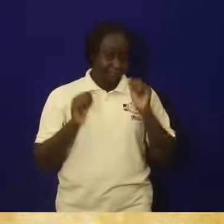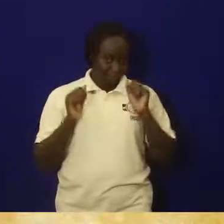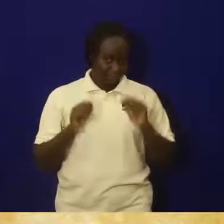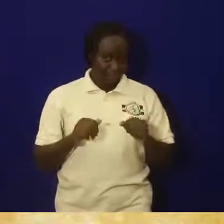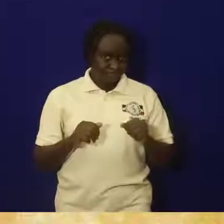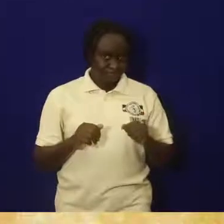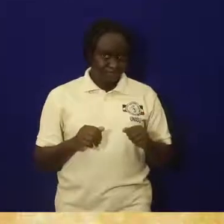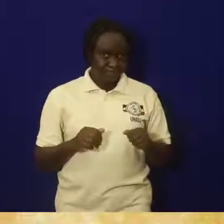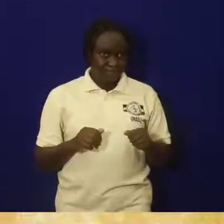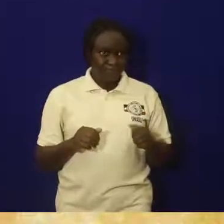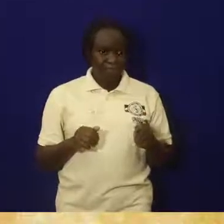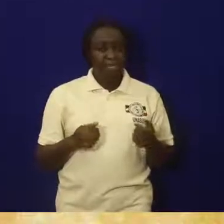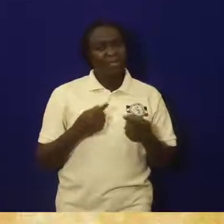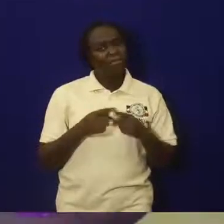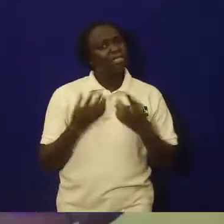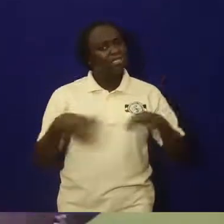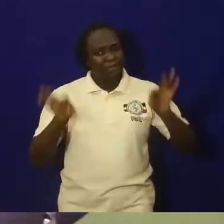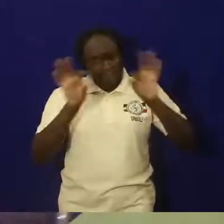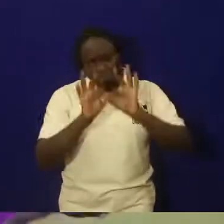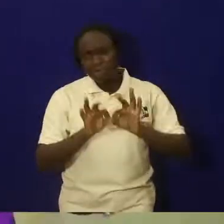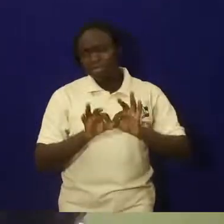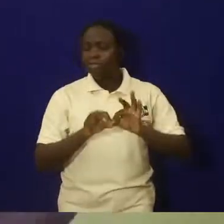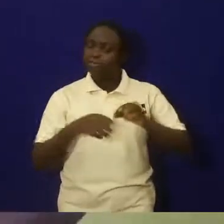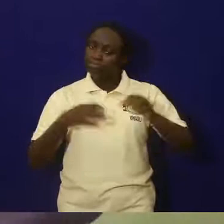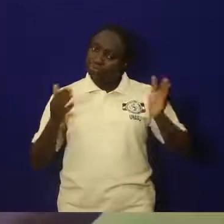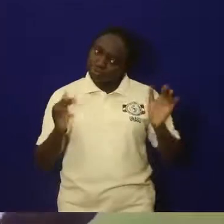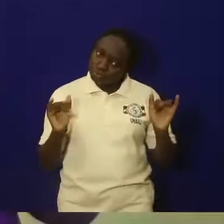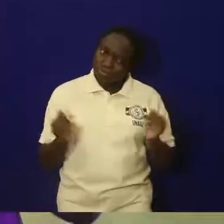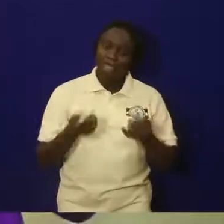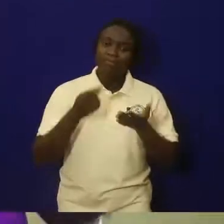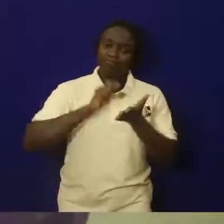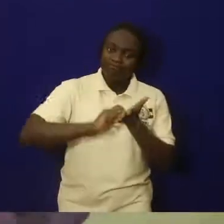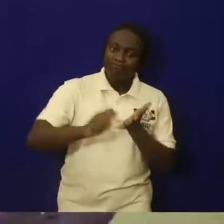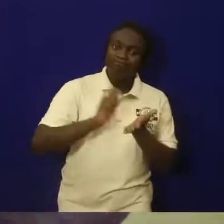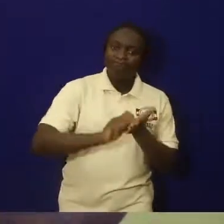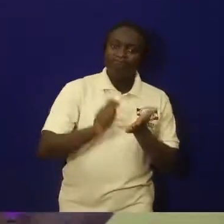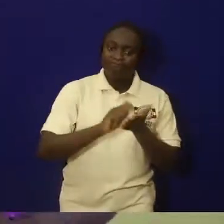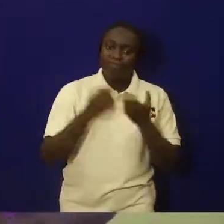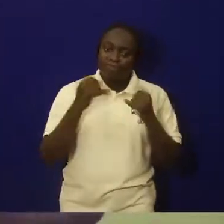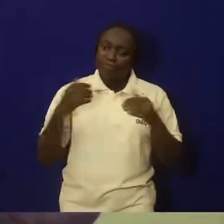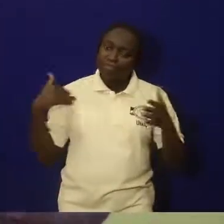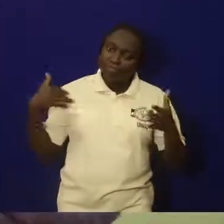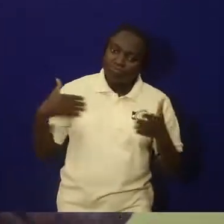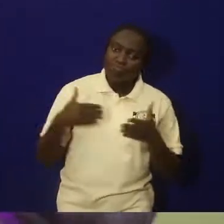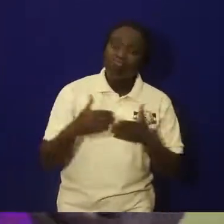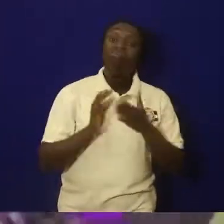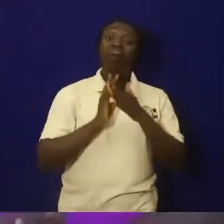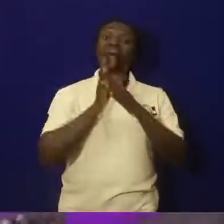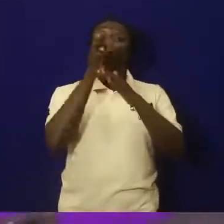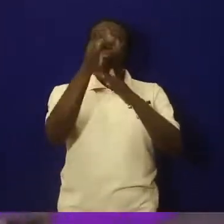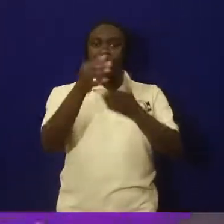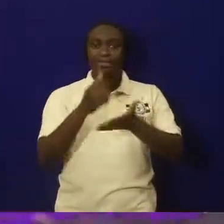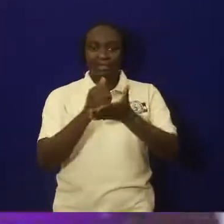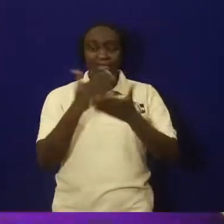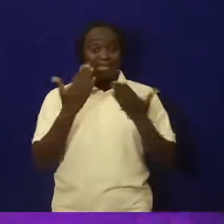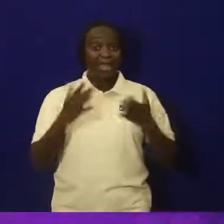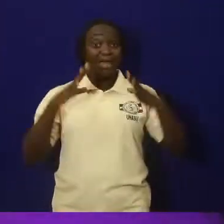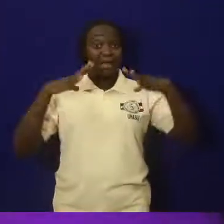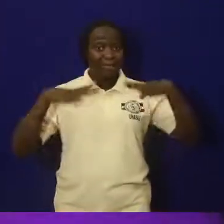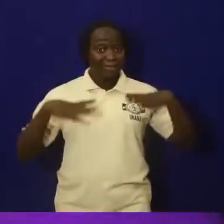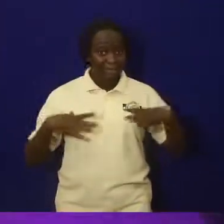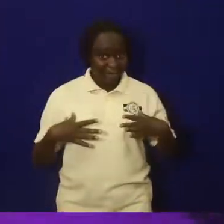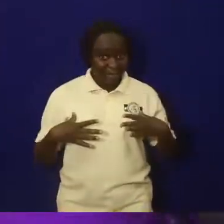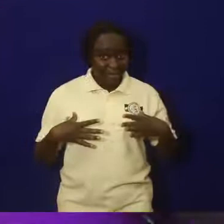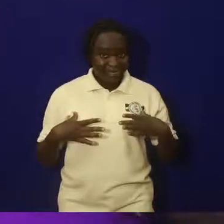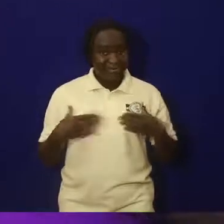and growing, still enjoy life. So, my dear learners, let's rest. And when we come back, we will talk about